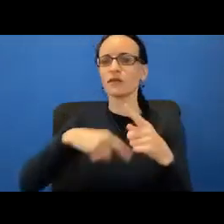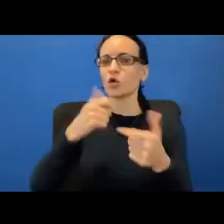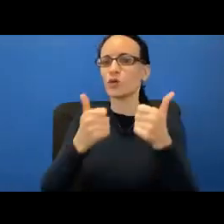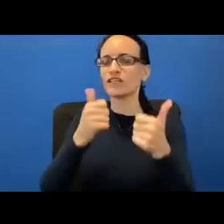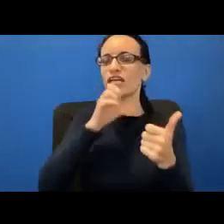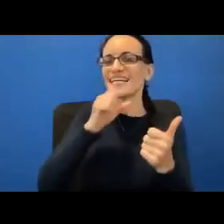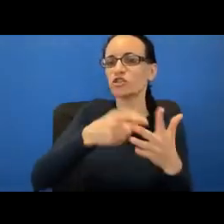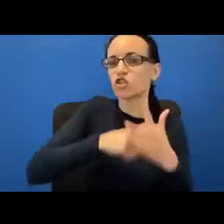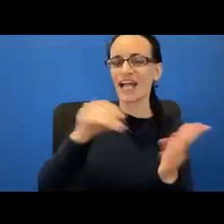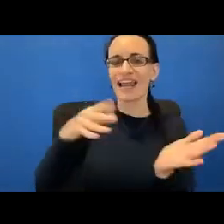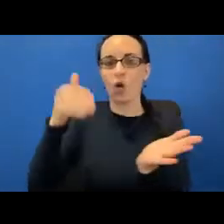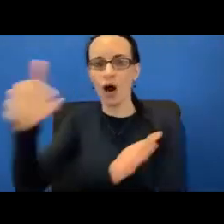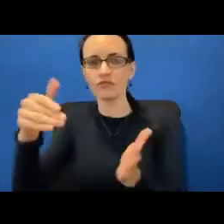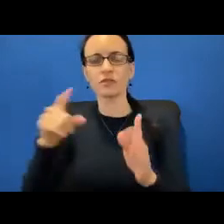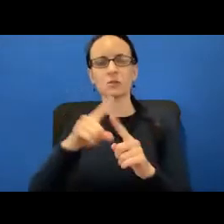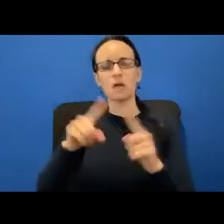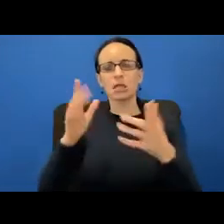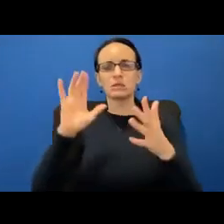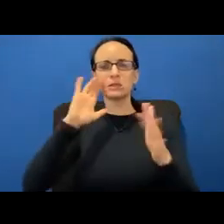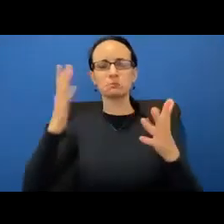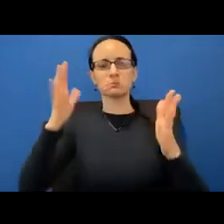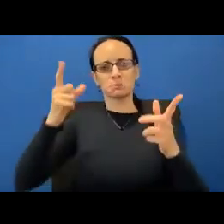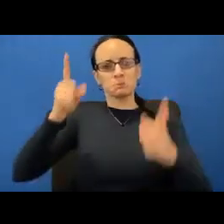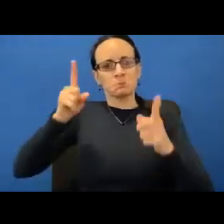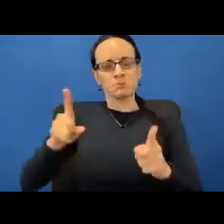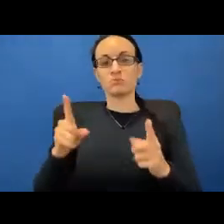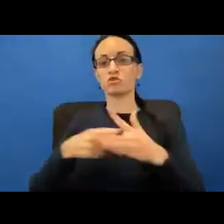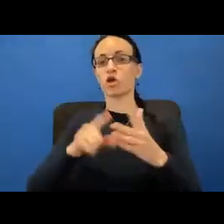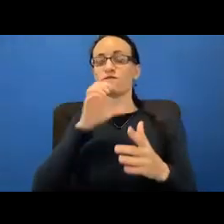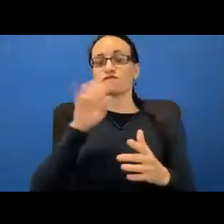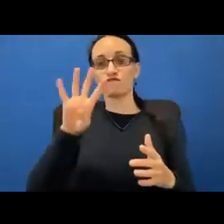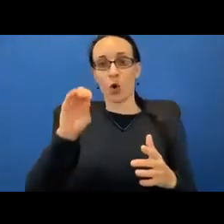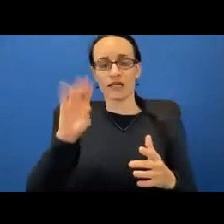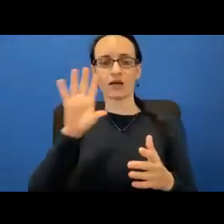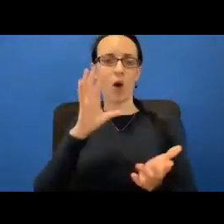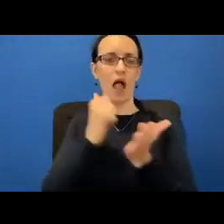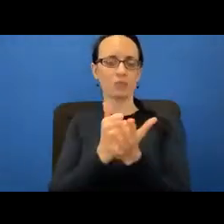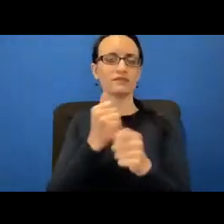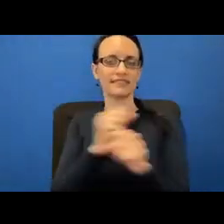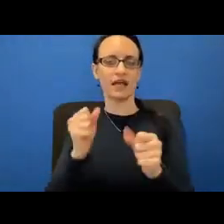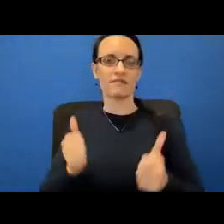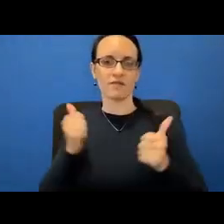that starting at 40 will save the most lives. It could be a game changer.